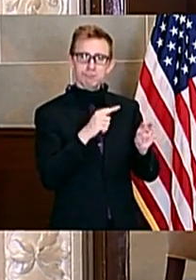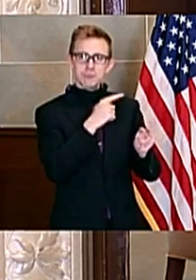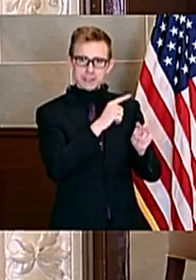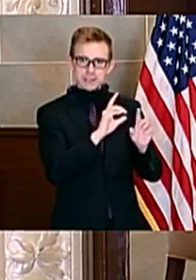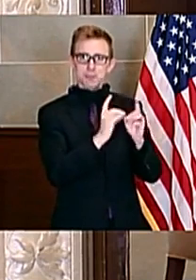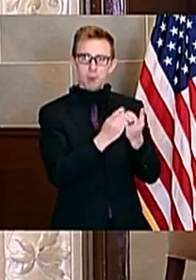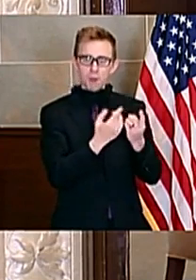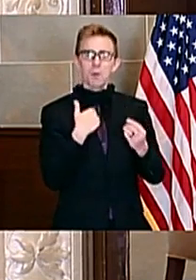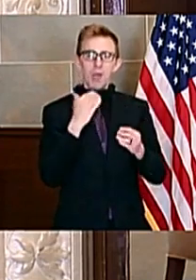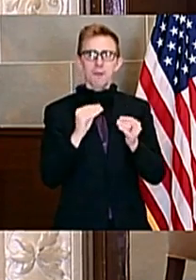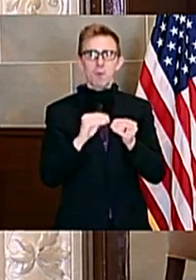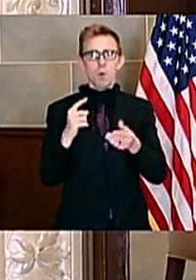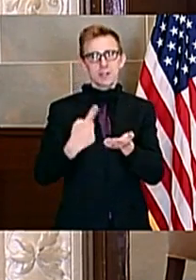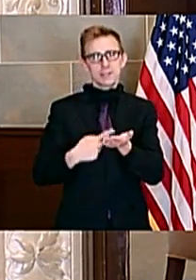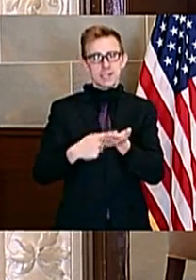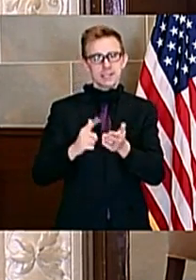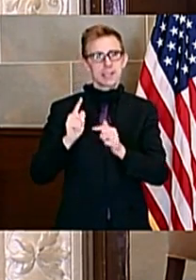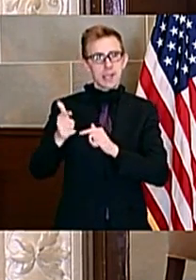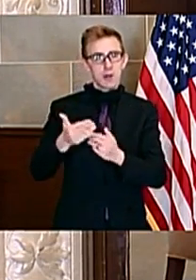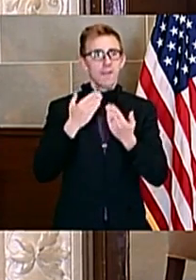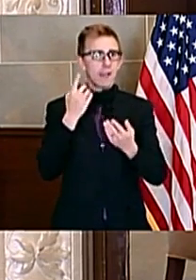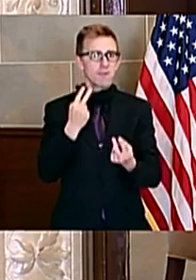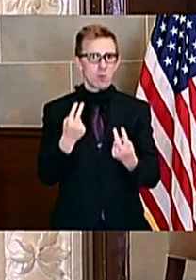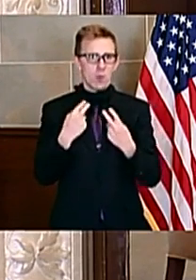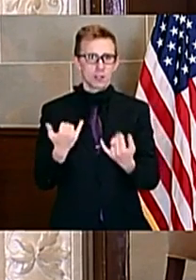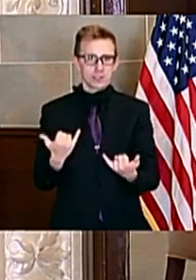space as the months progress. And thank you for being here today.